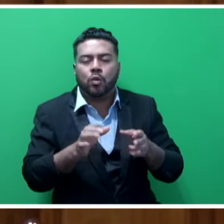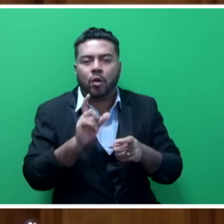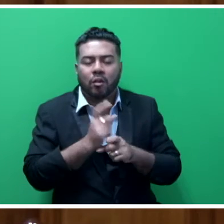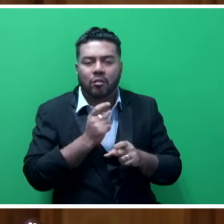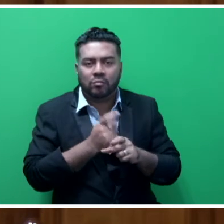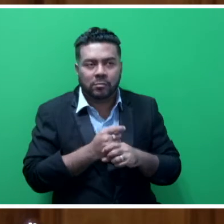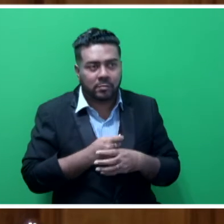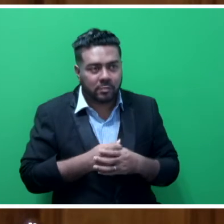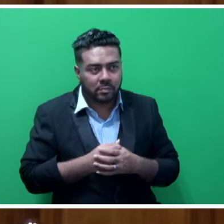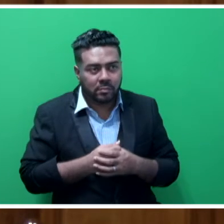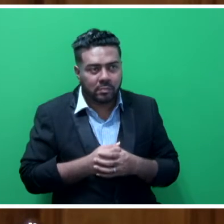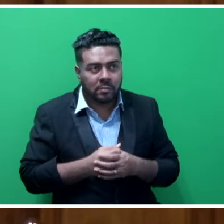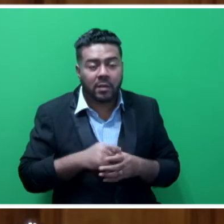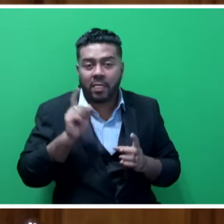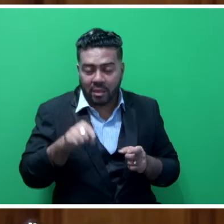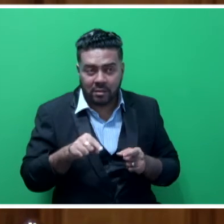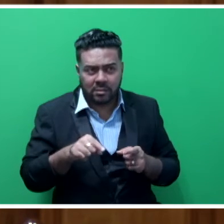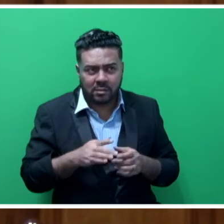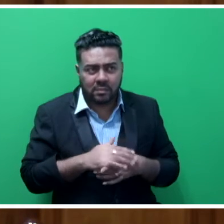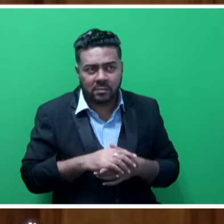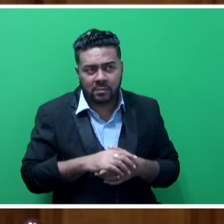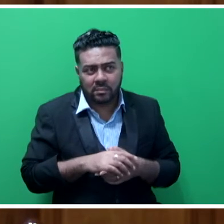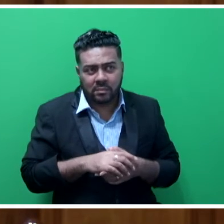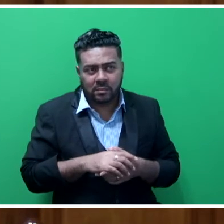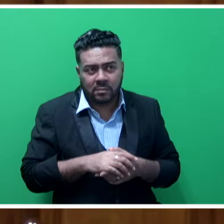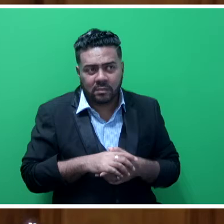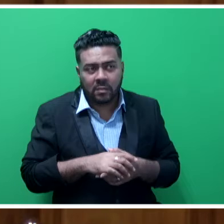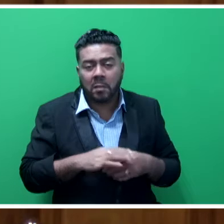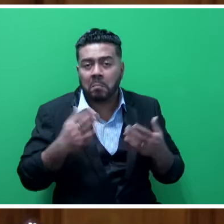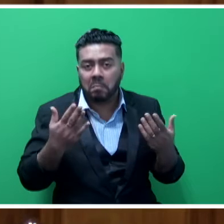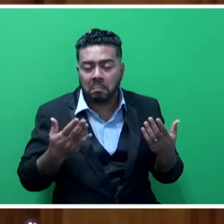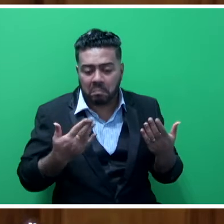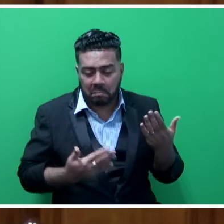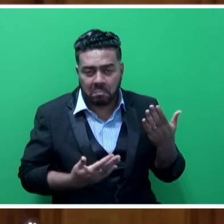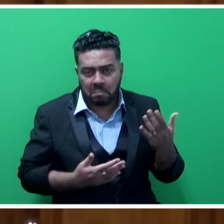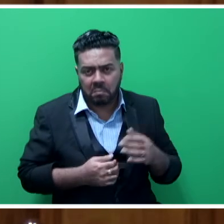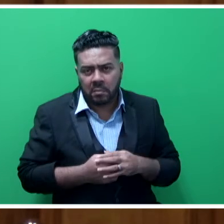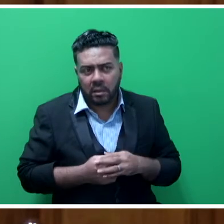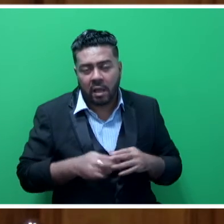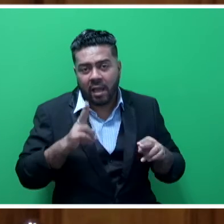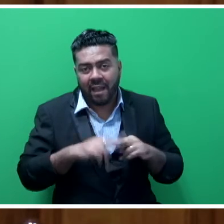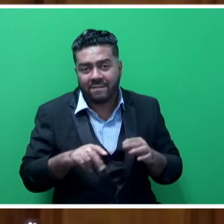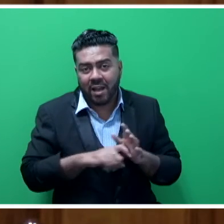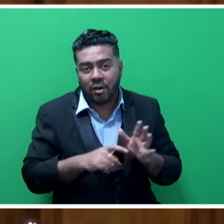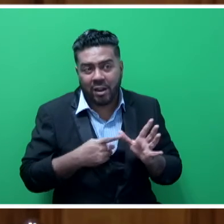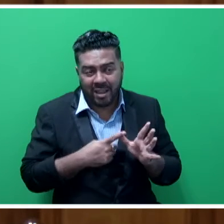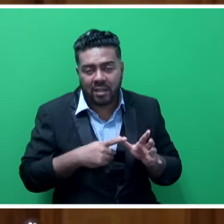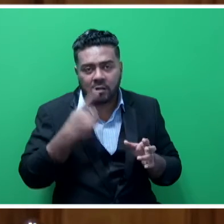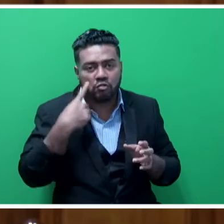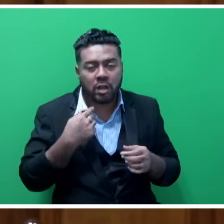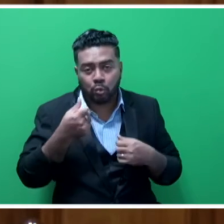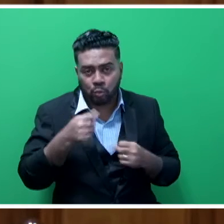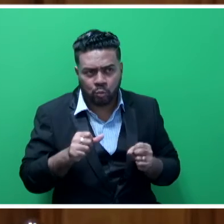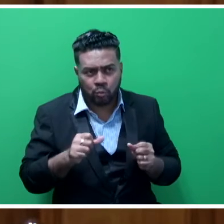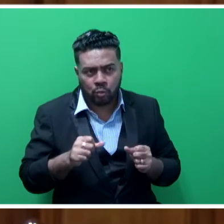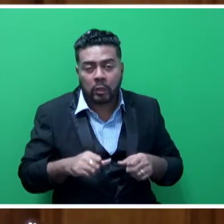I think that in a nutshell, Mr. Speaker says, some of the major components of the things that FRA tries to use to enhance the quality